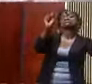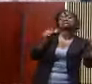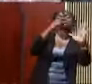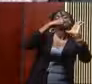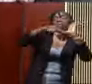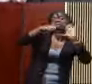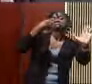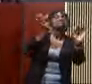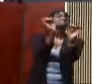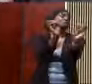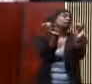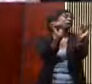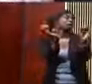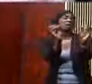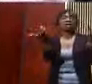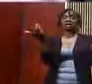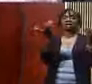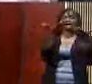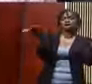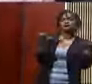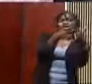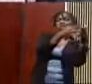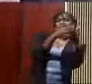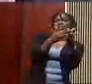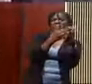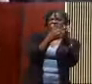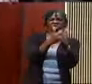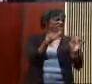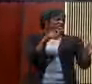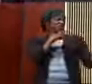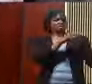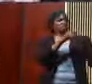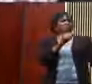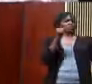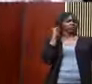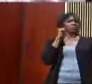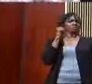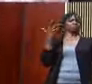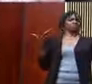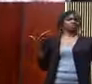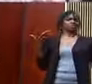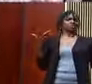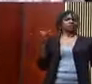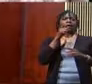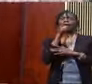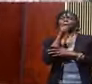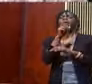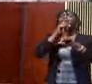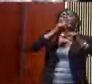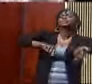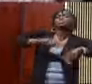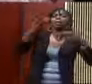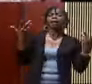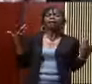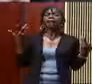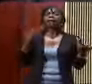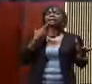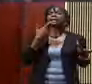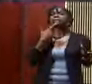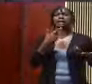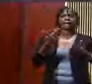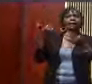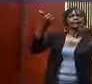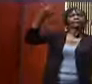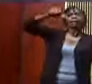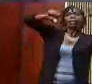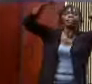racism in Persia. I'm not going to respond to the president's state of the union message and deny